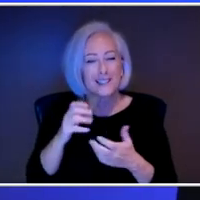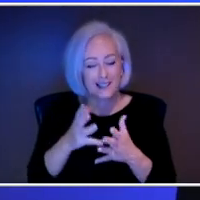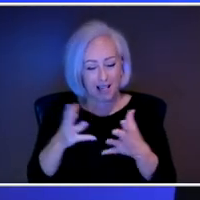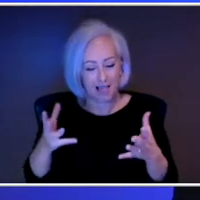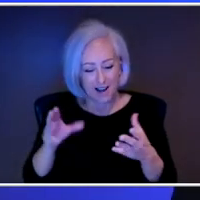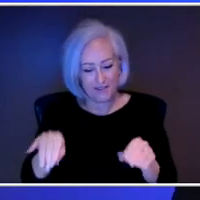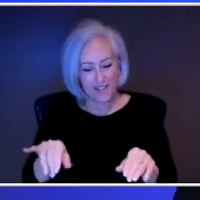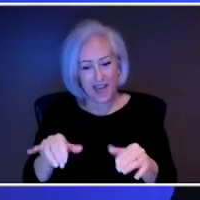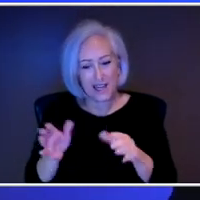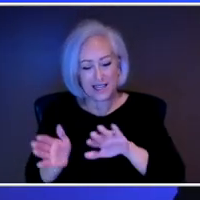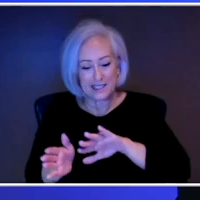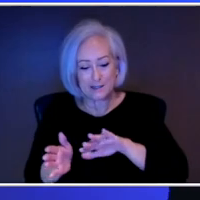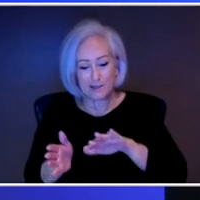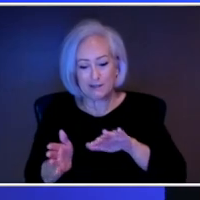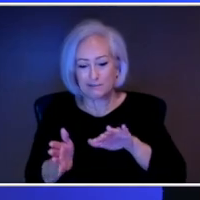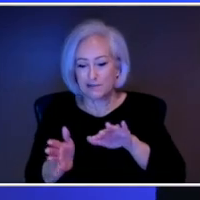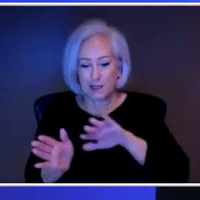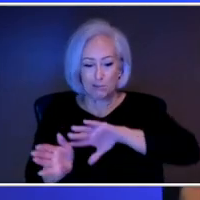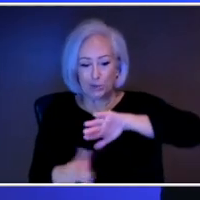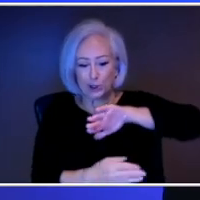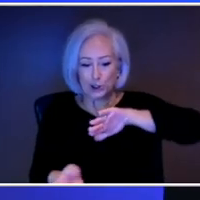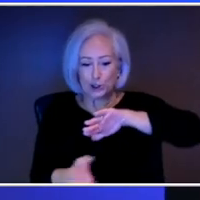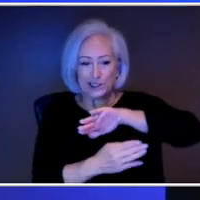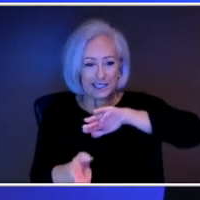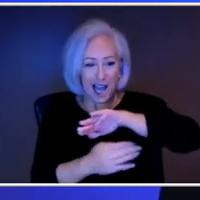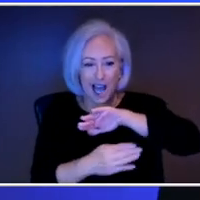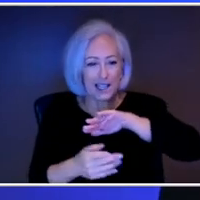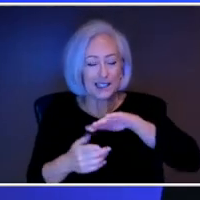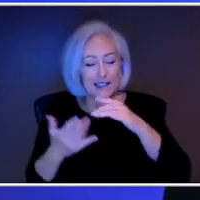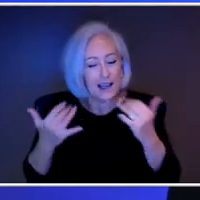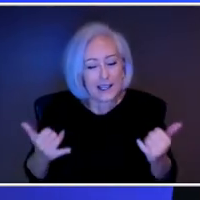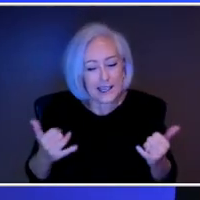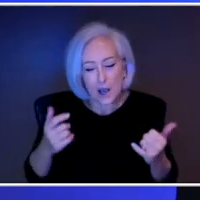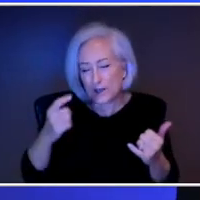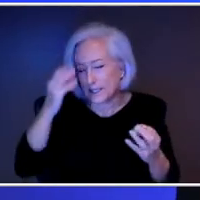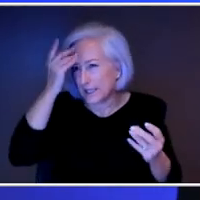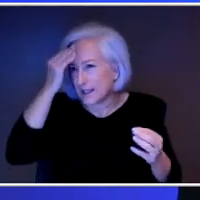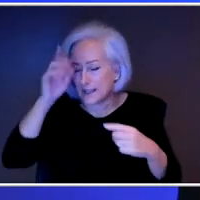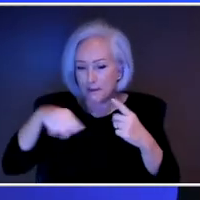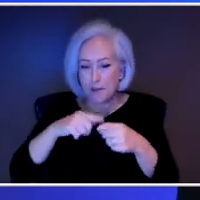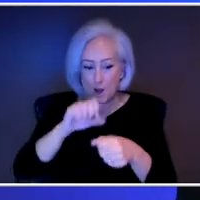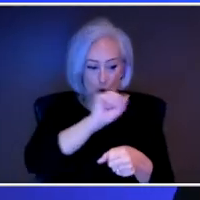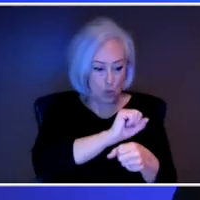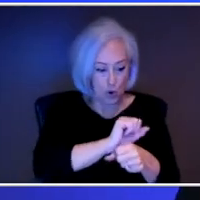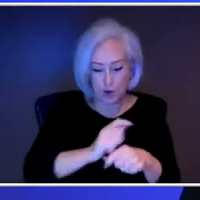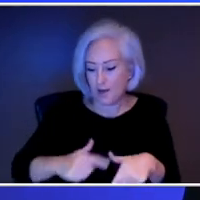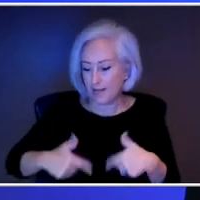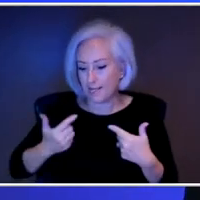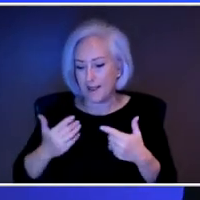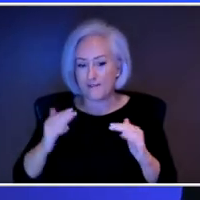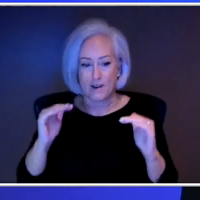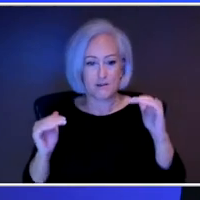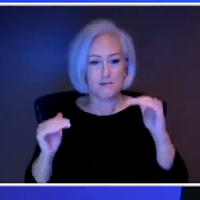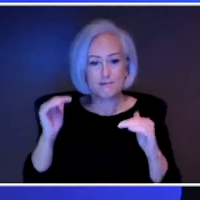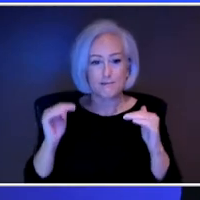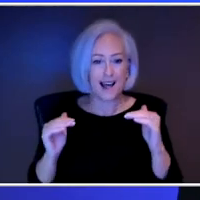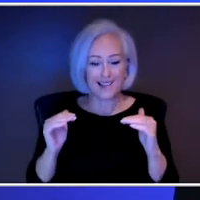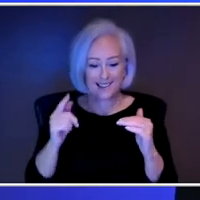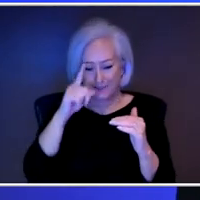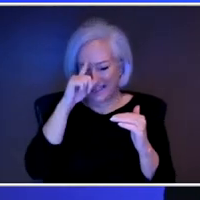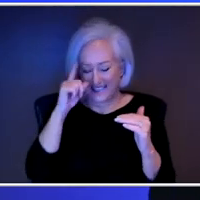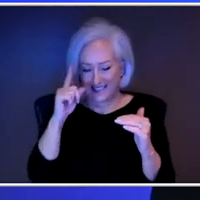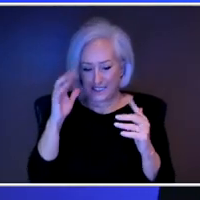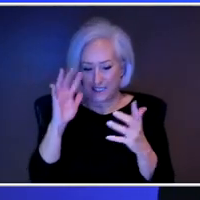decline and that work life balance starts to erode. When you're doing, you know, if you're doing a job that